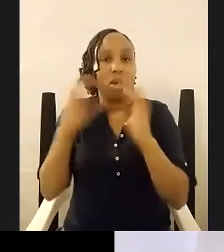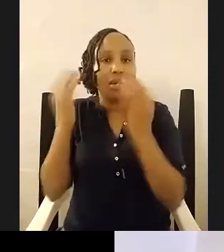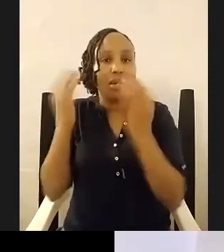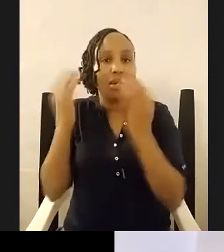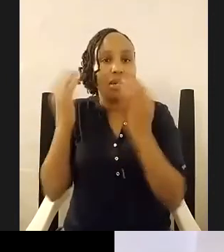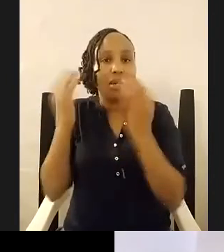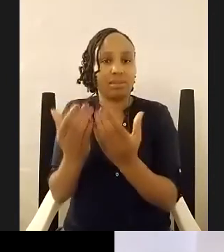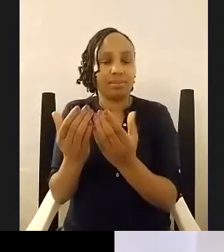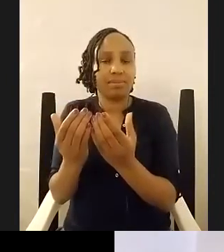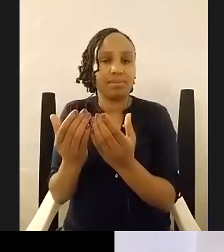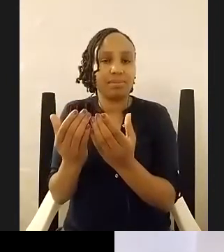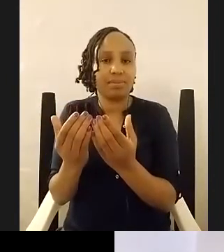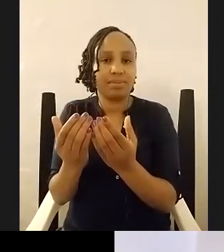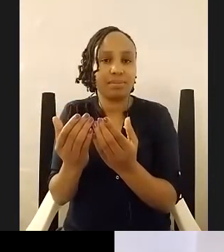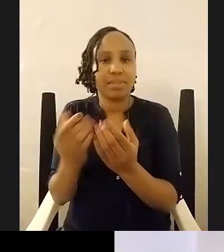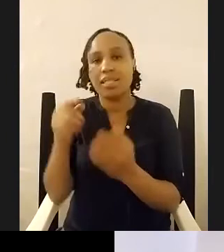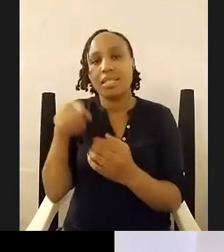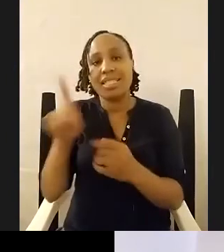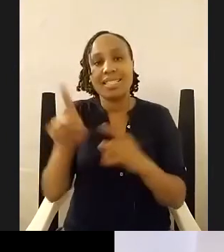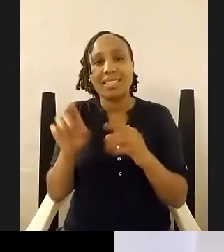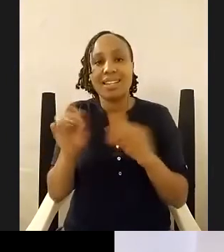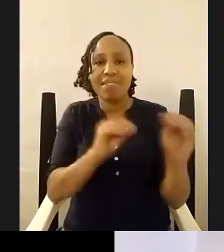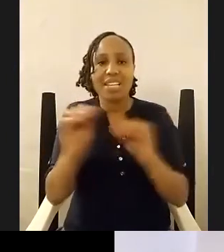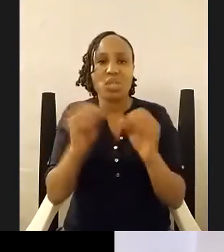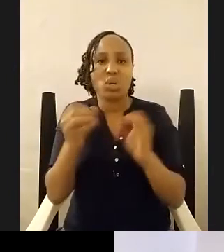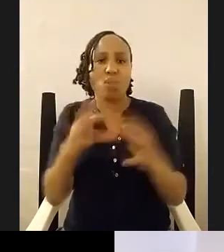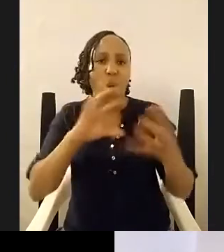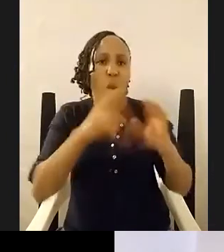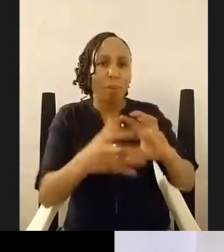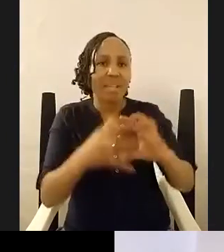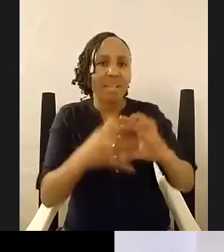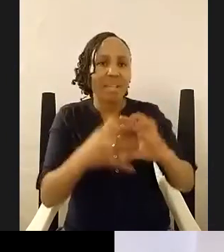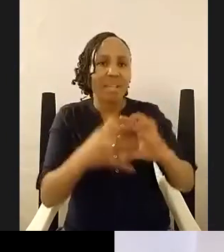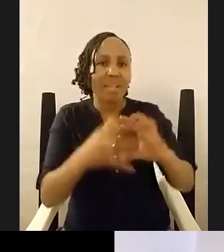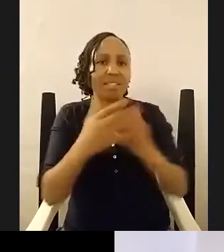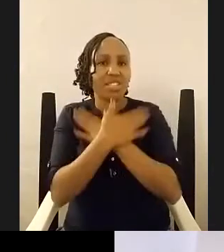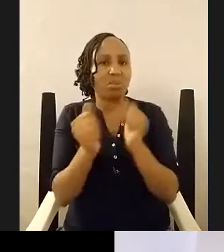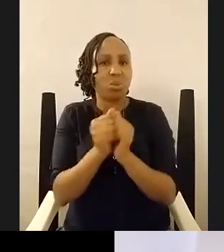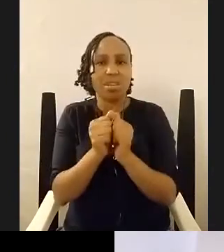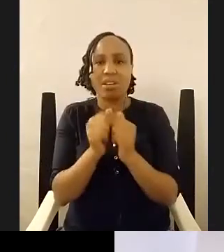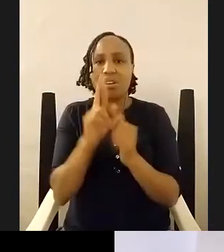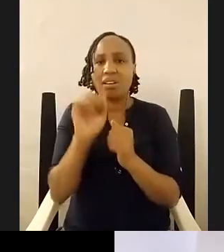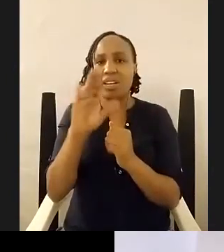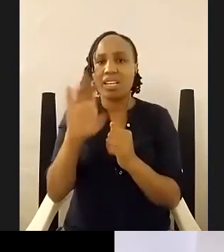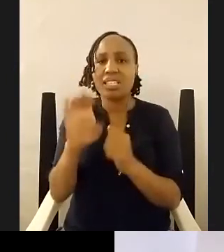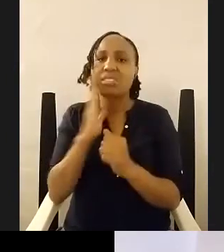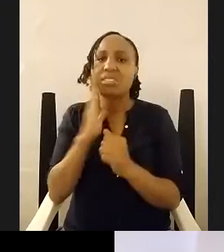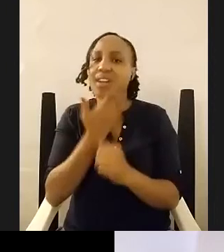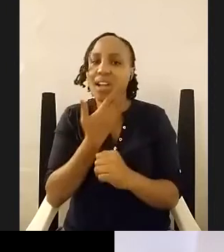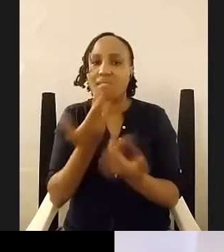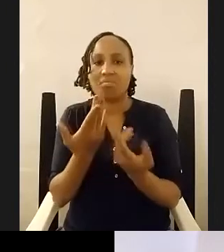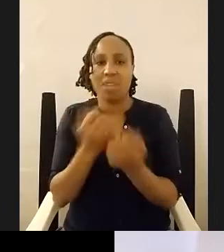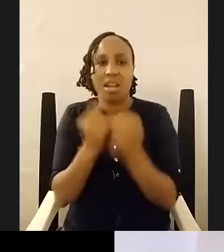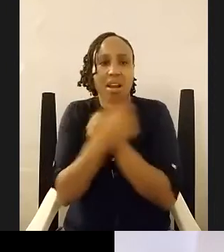navigation of complex friendships uh with race with love with attraction with economic and class